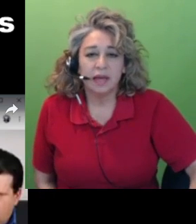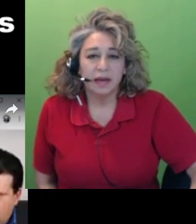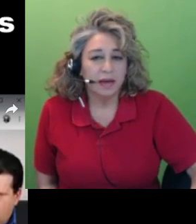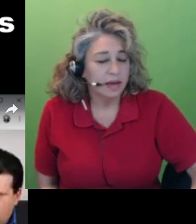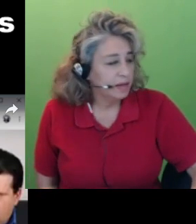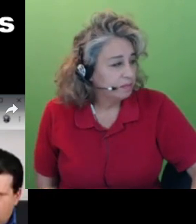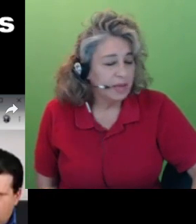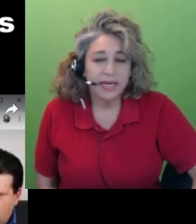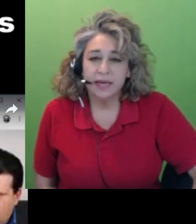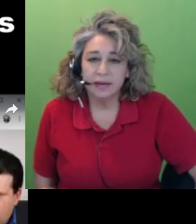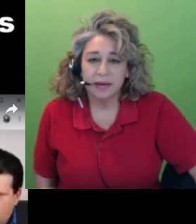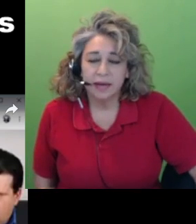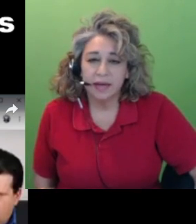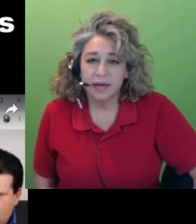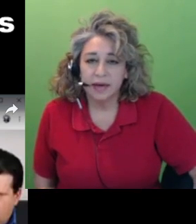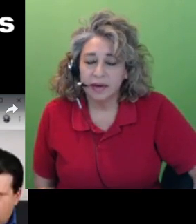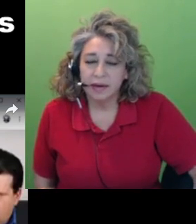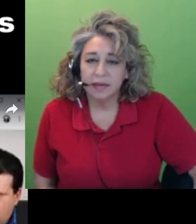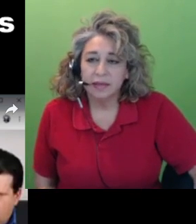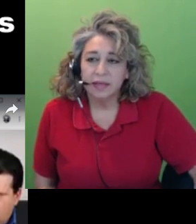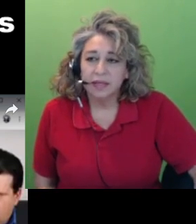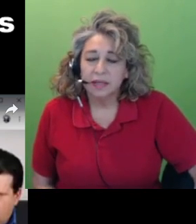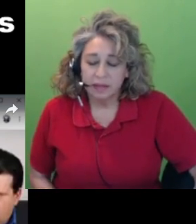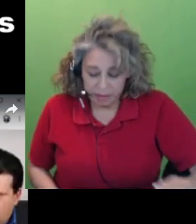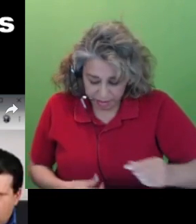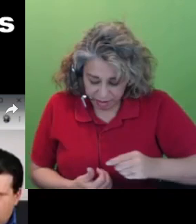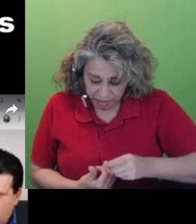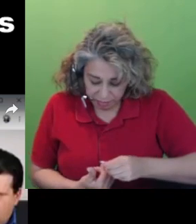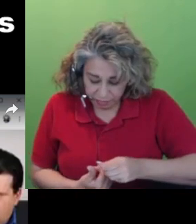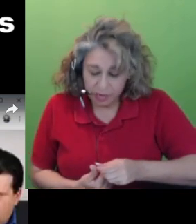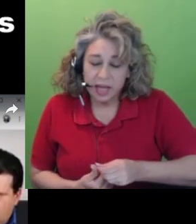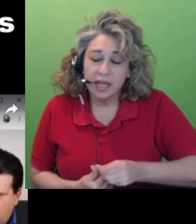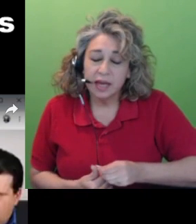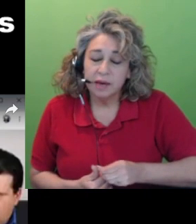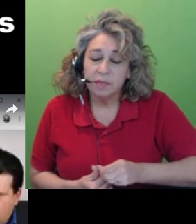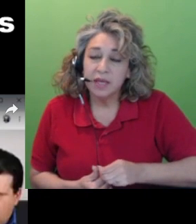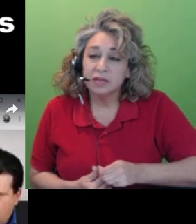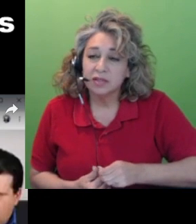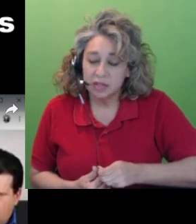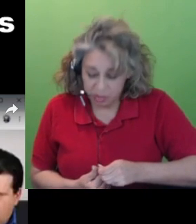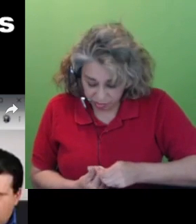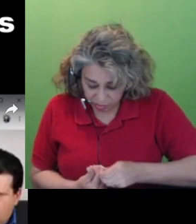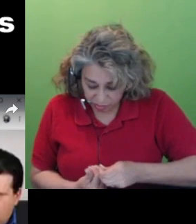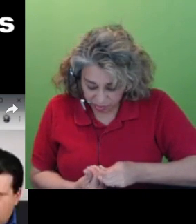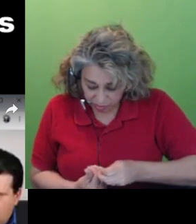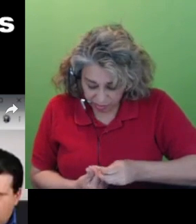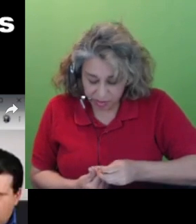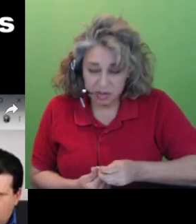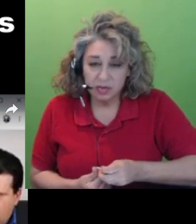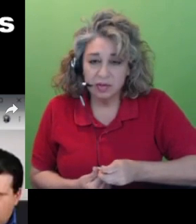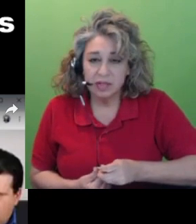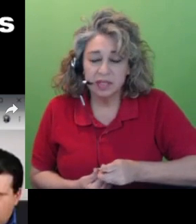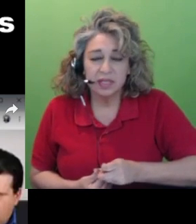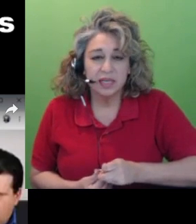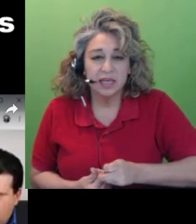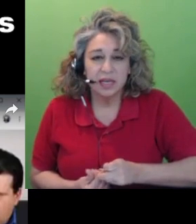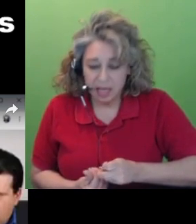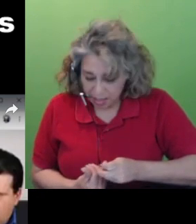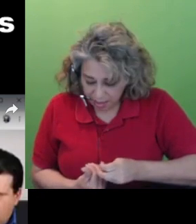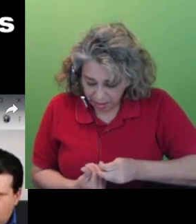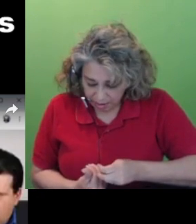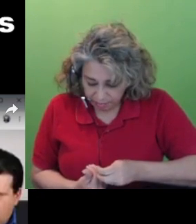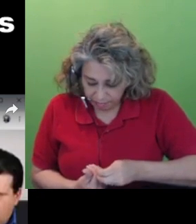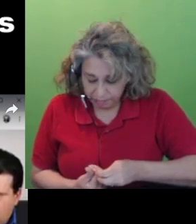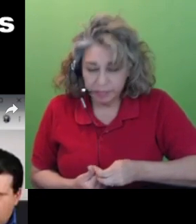the money and uh you know the free meals to to the students and